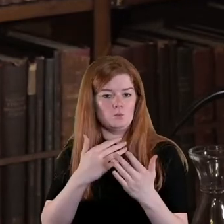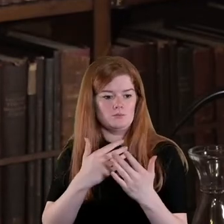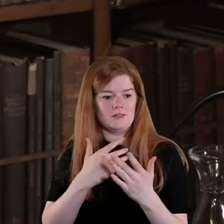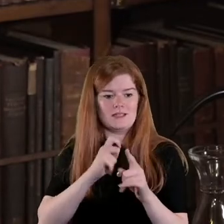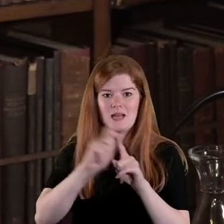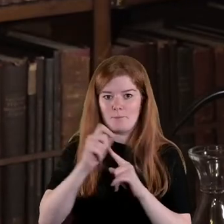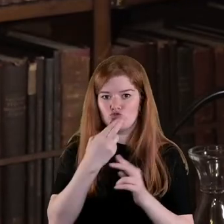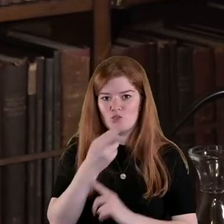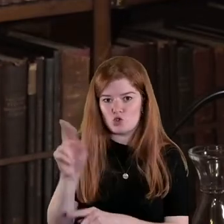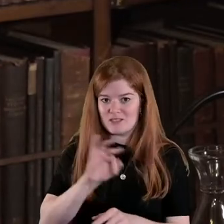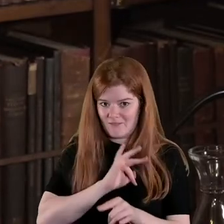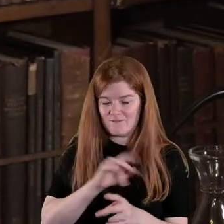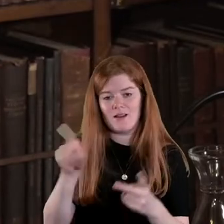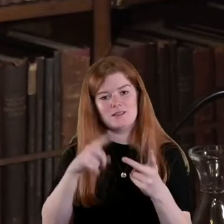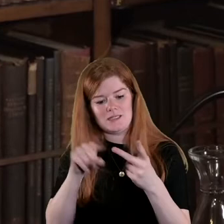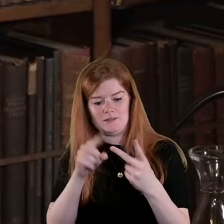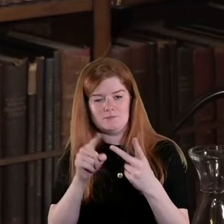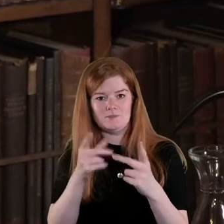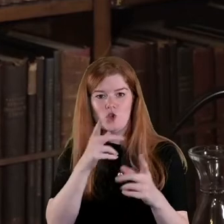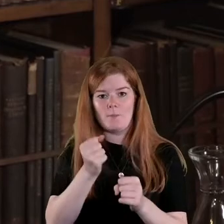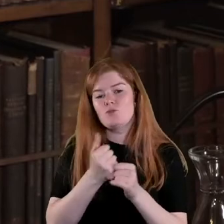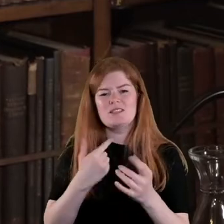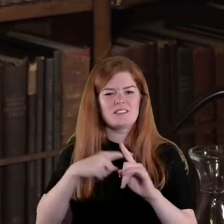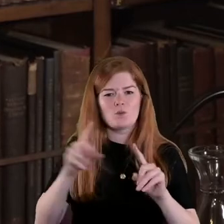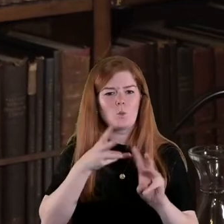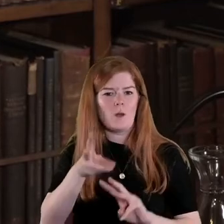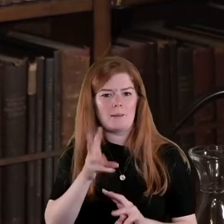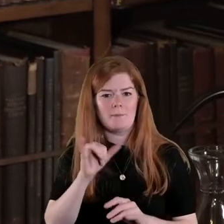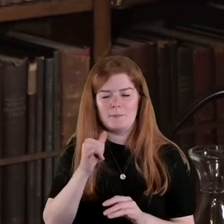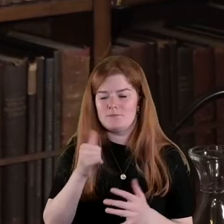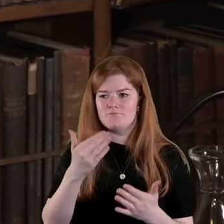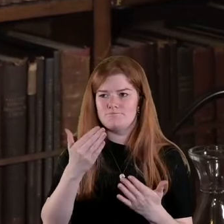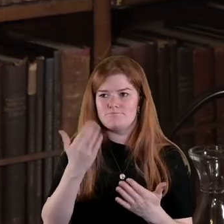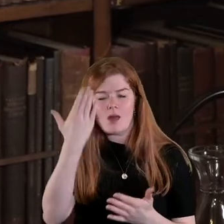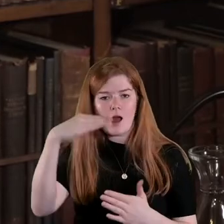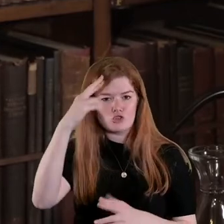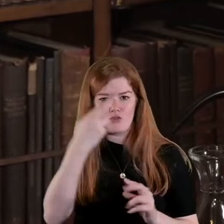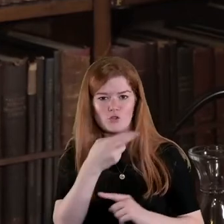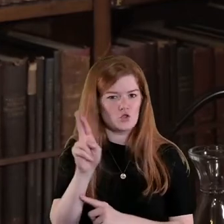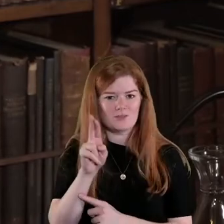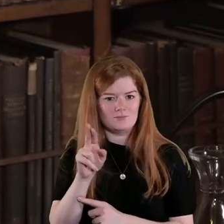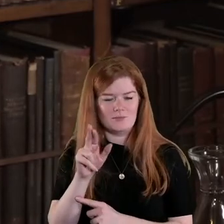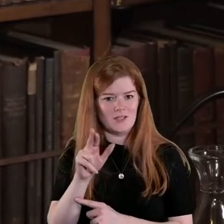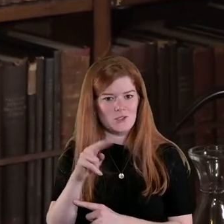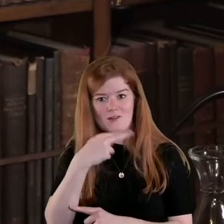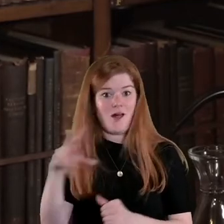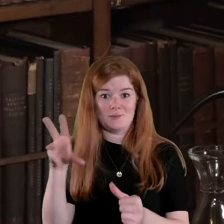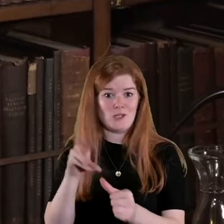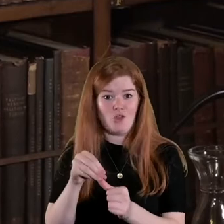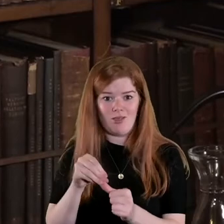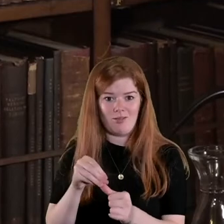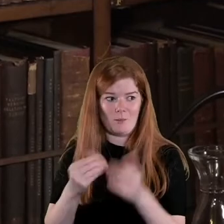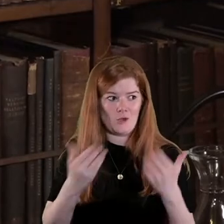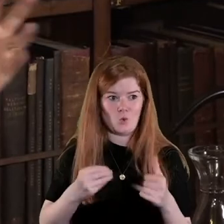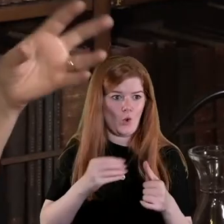itself and secondly about the ways in which perhaps the Irish revolution was less exceptional than